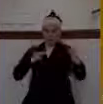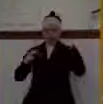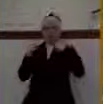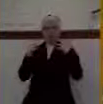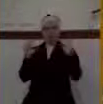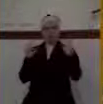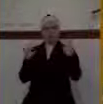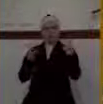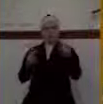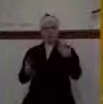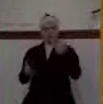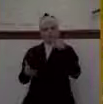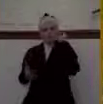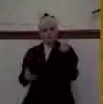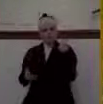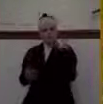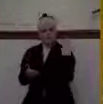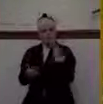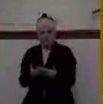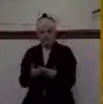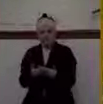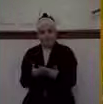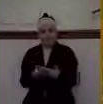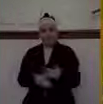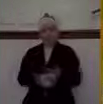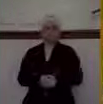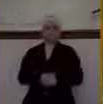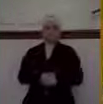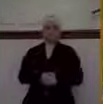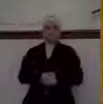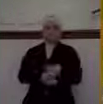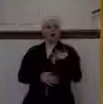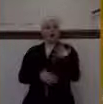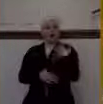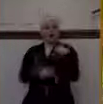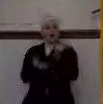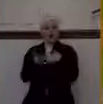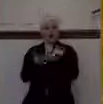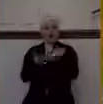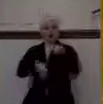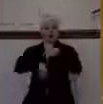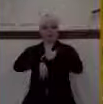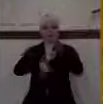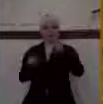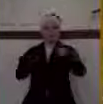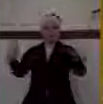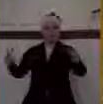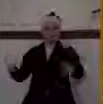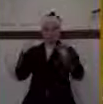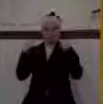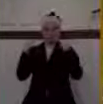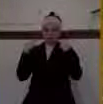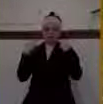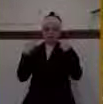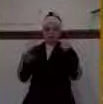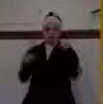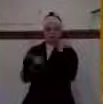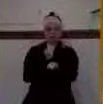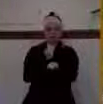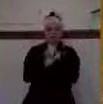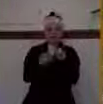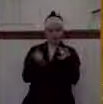outward public image that's often not really who we are, perception versus reality. That's kind of